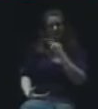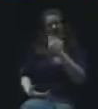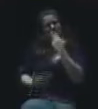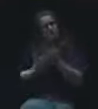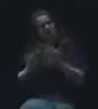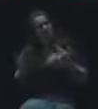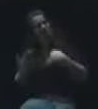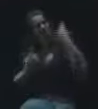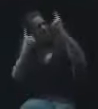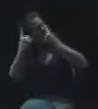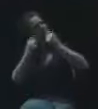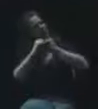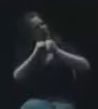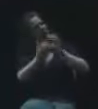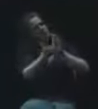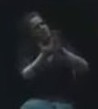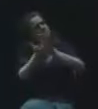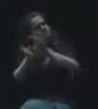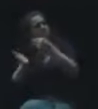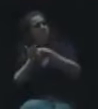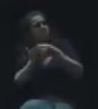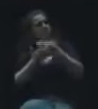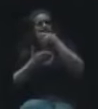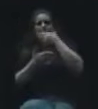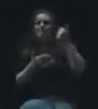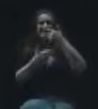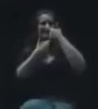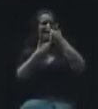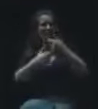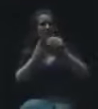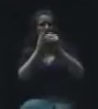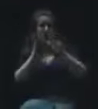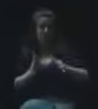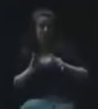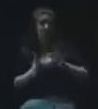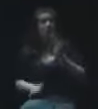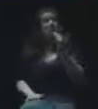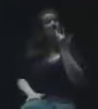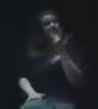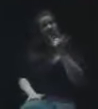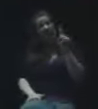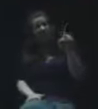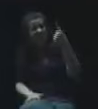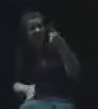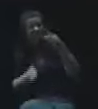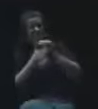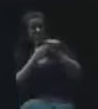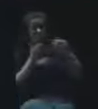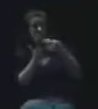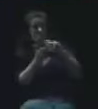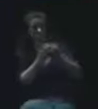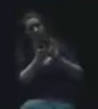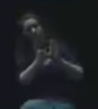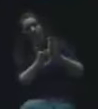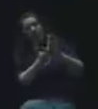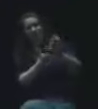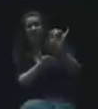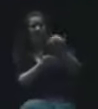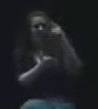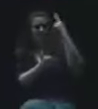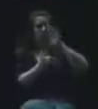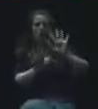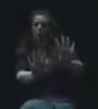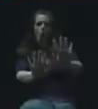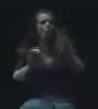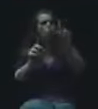about how we spend money in the best interest of students. So rather than donating dollars for any purpose, it was a